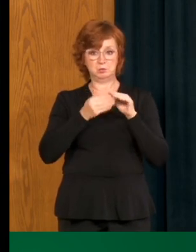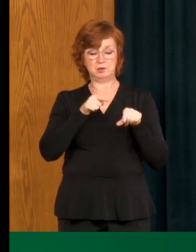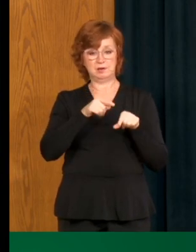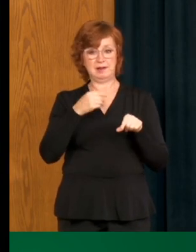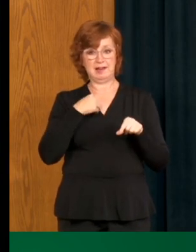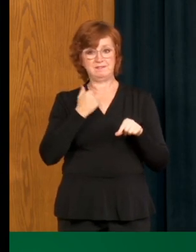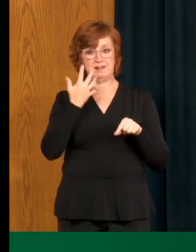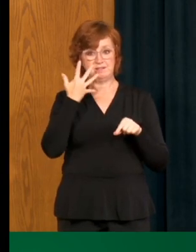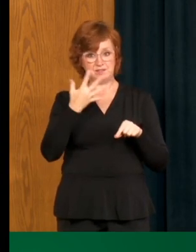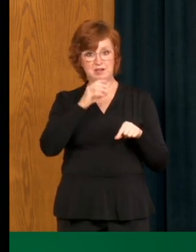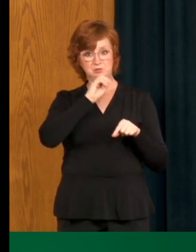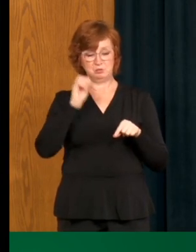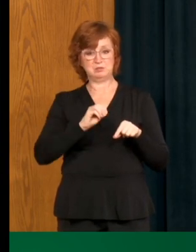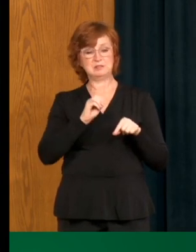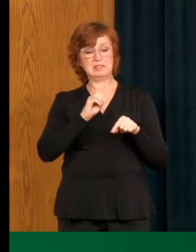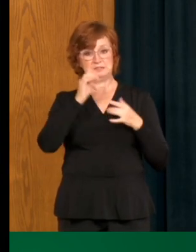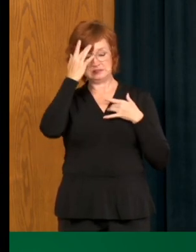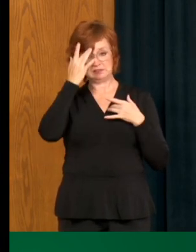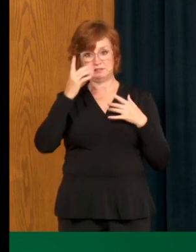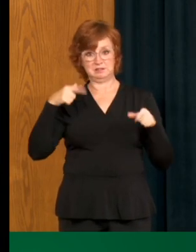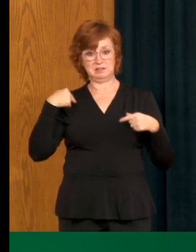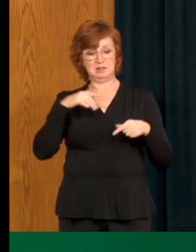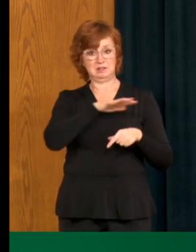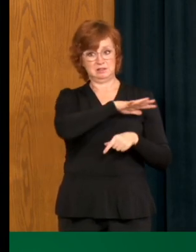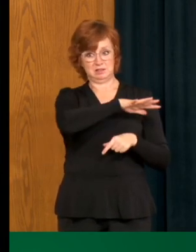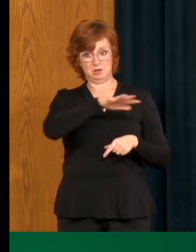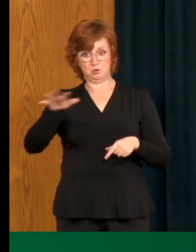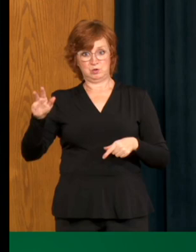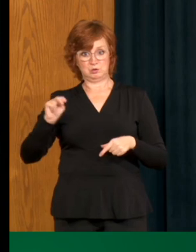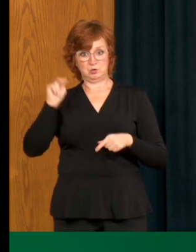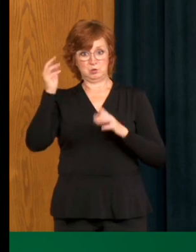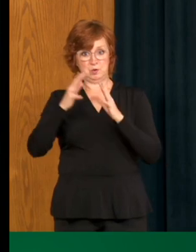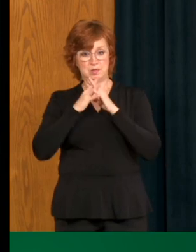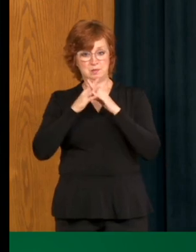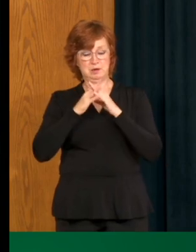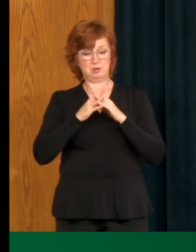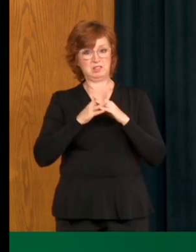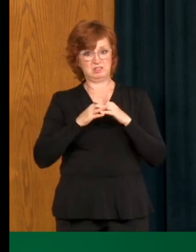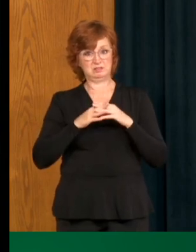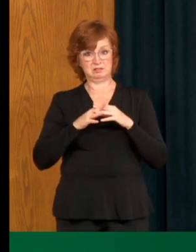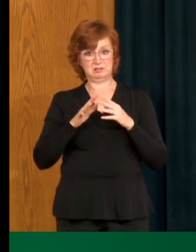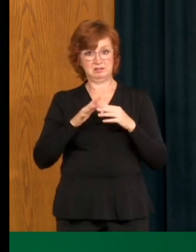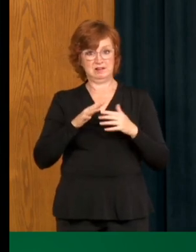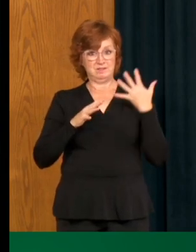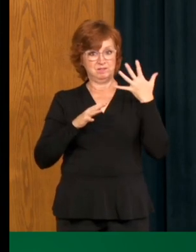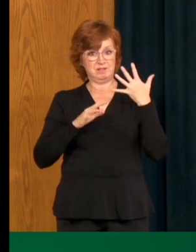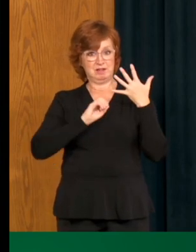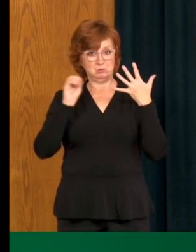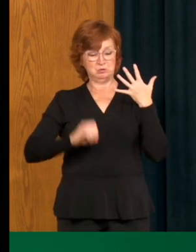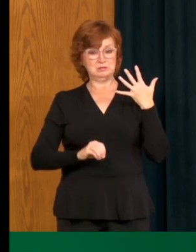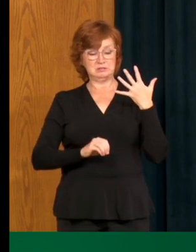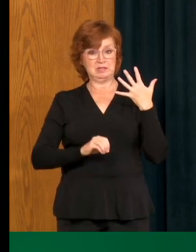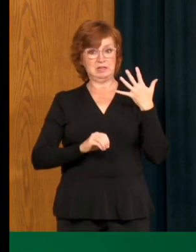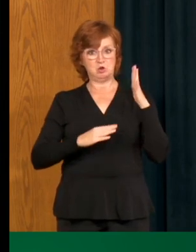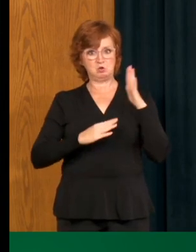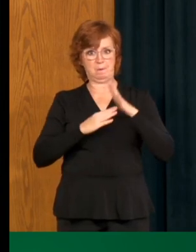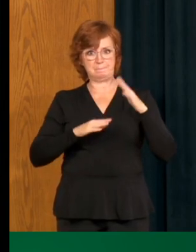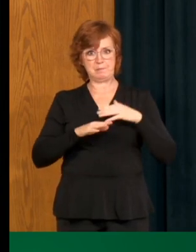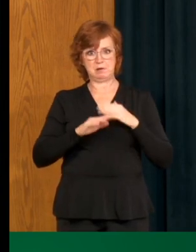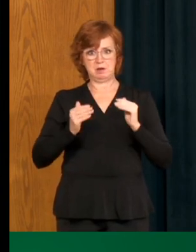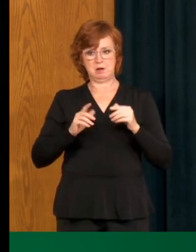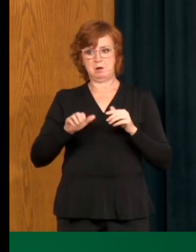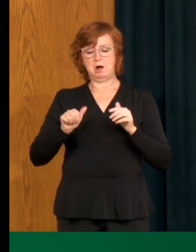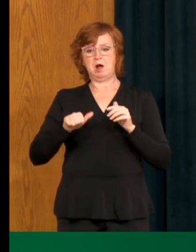high of an infection rate of anything I'm aware of in North America and that is why we are taking this very seriously. By contrast, the broader